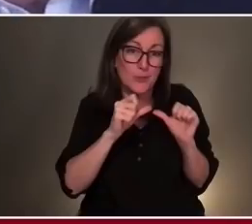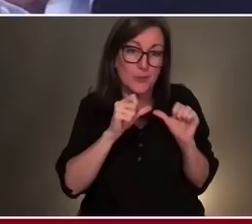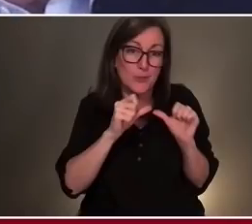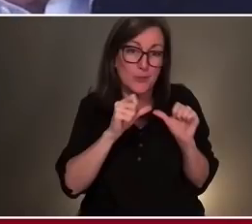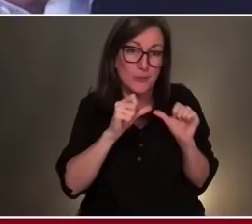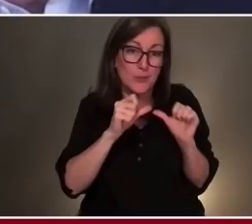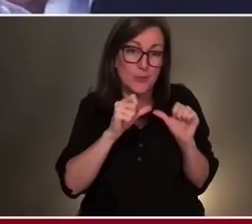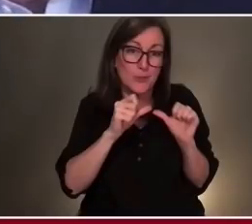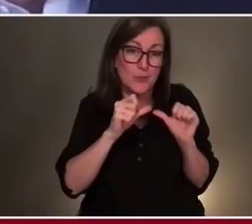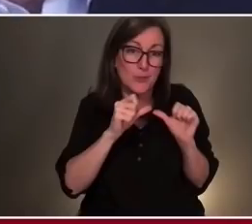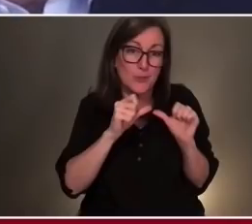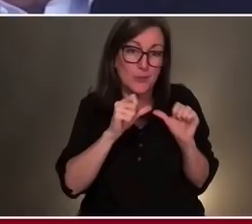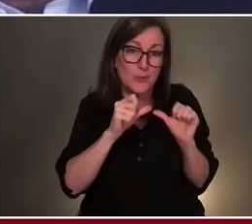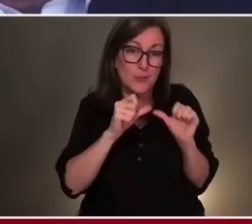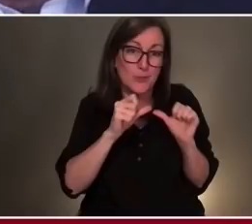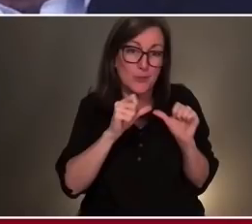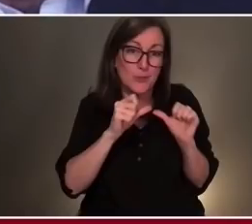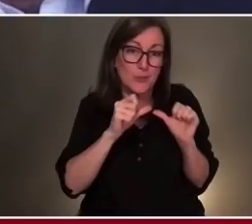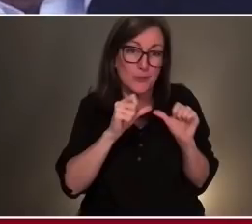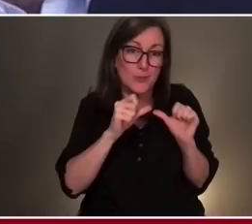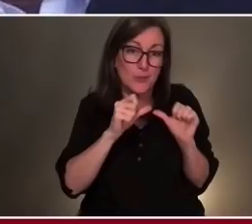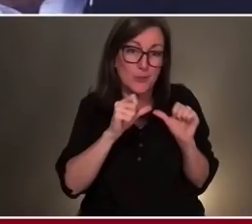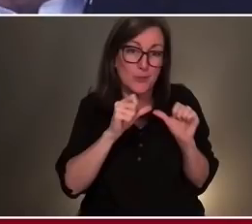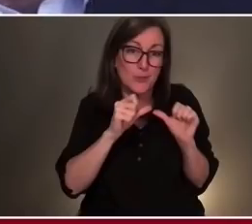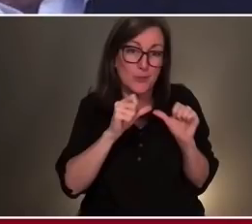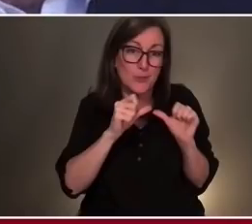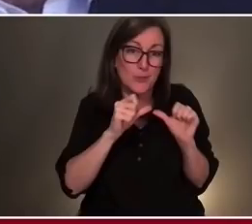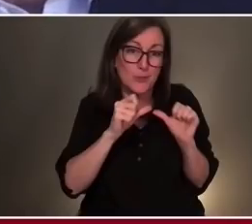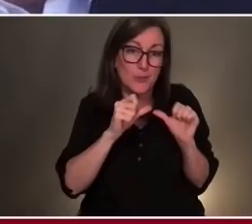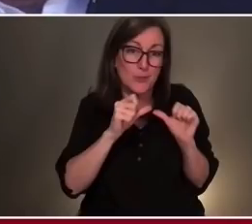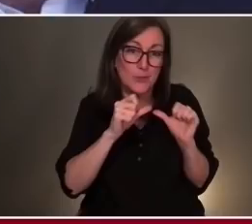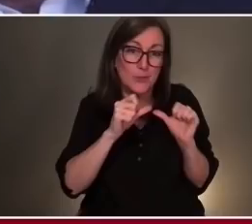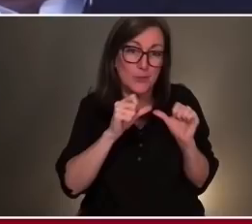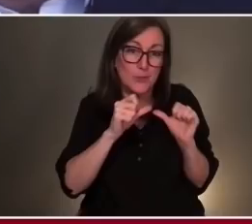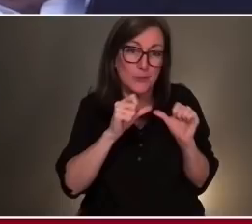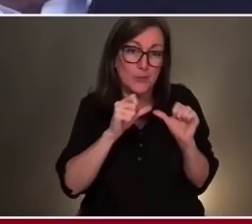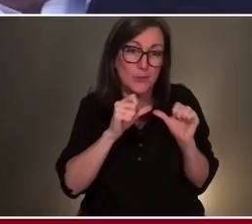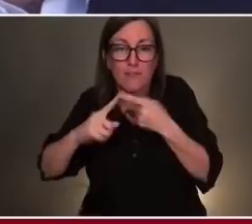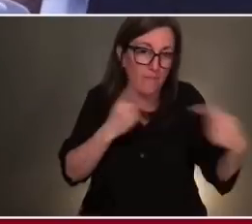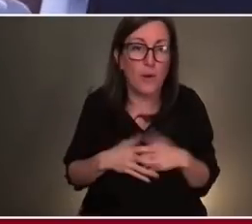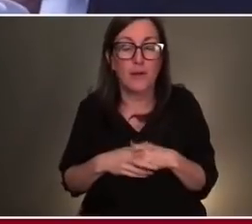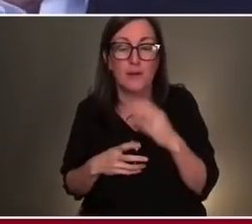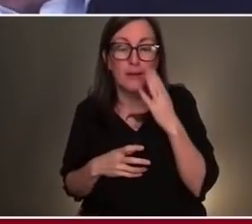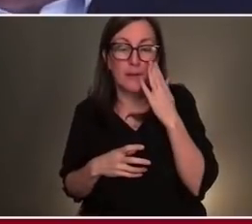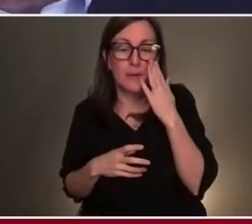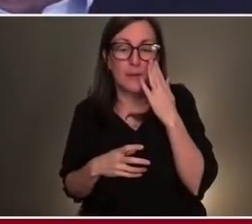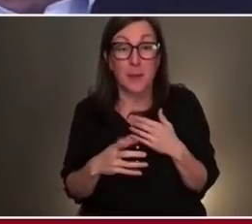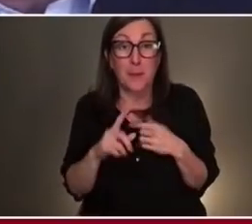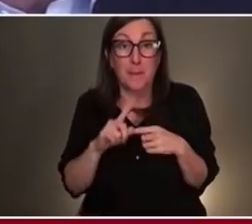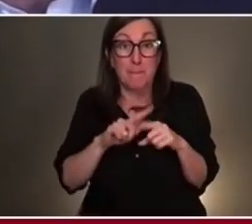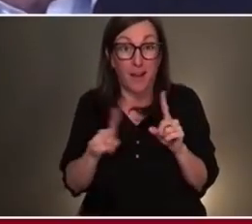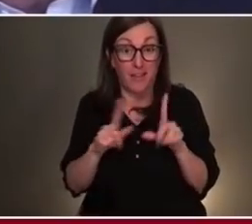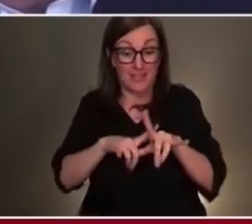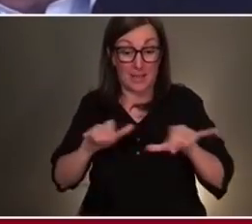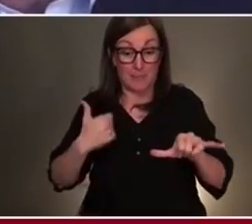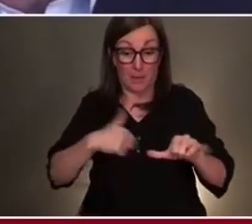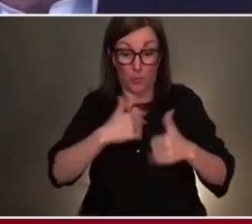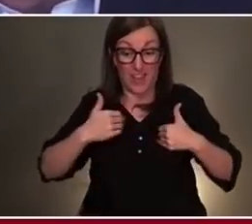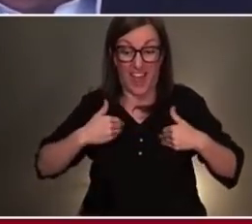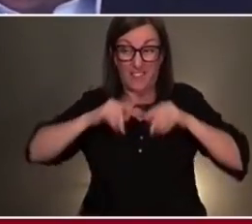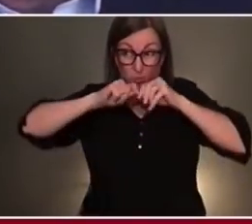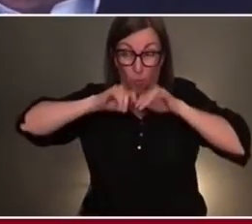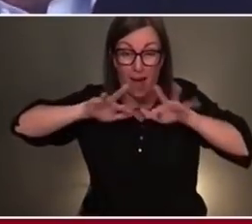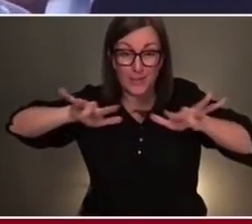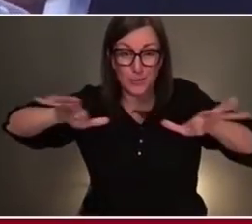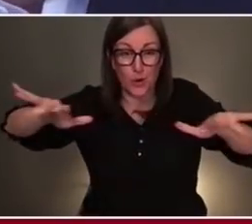by this virus, whether they're a friend or foal. But also, as long as we have this widespread transmission in our communities, two